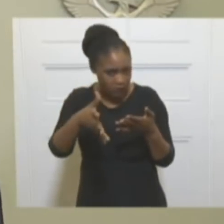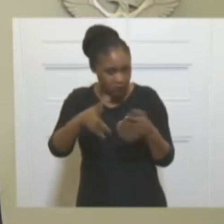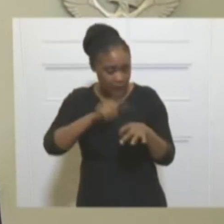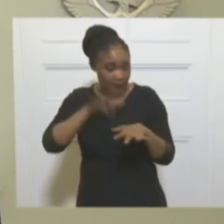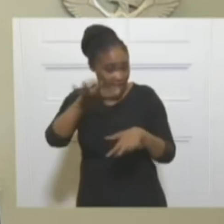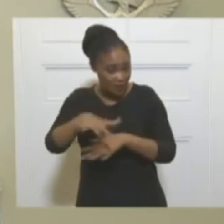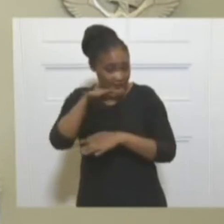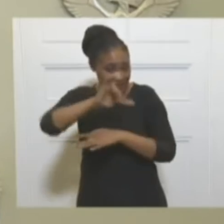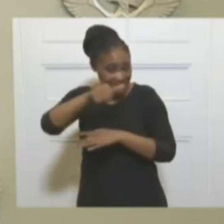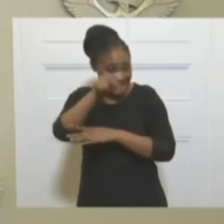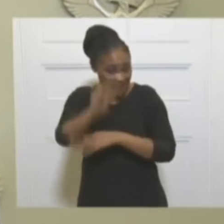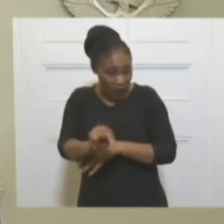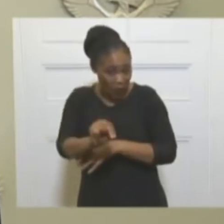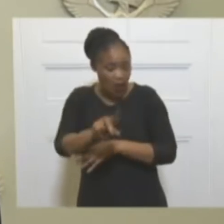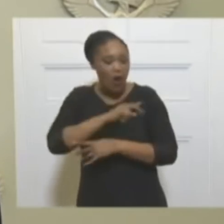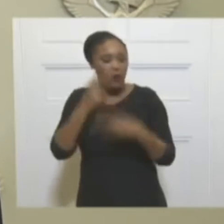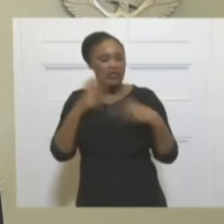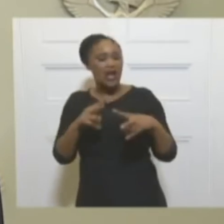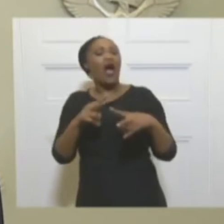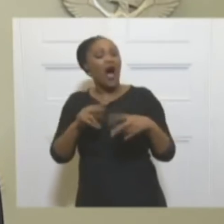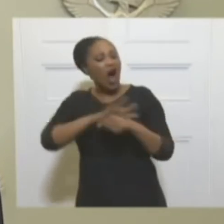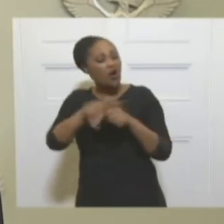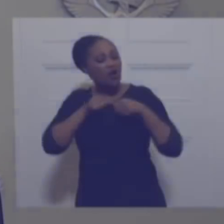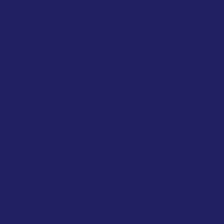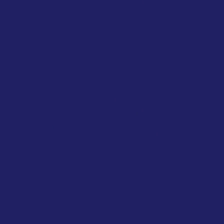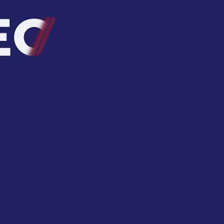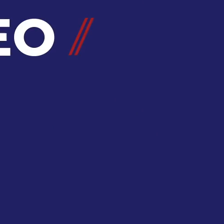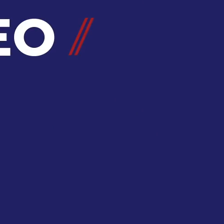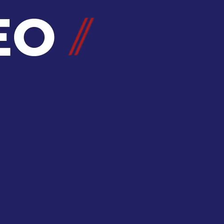basis of the state of the pandemic in our country.